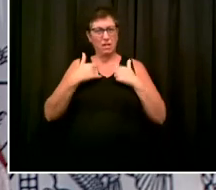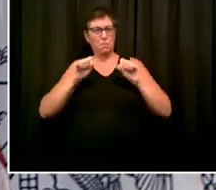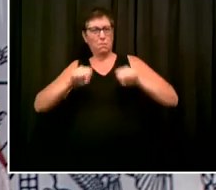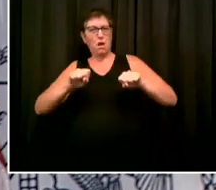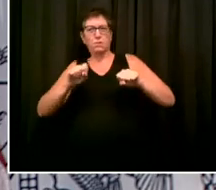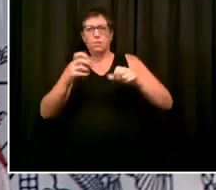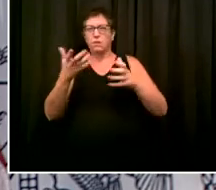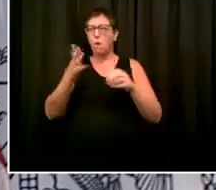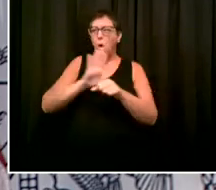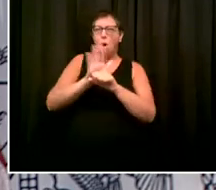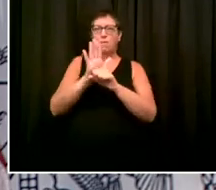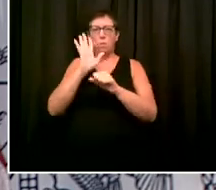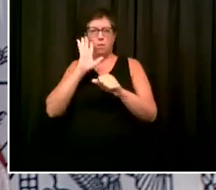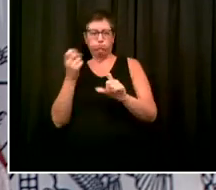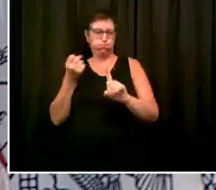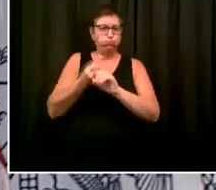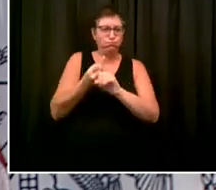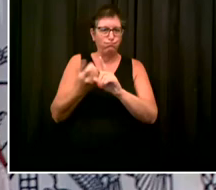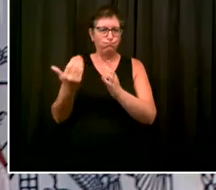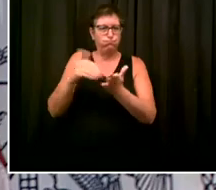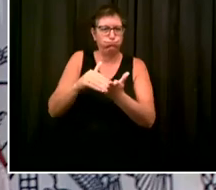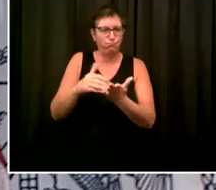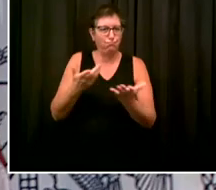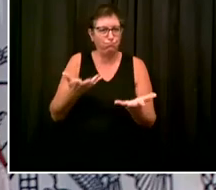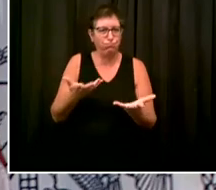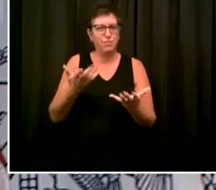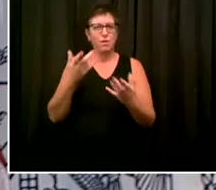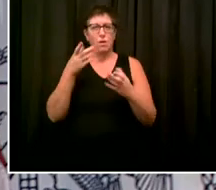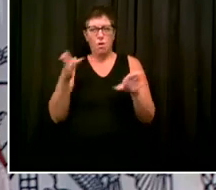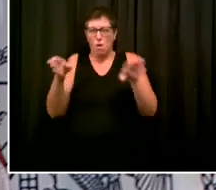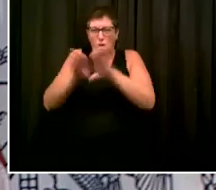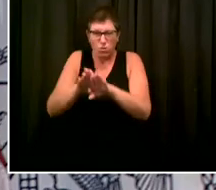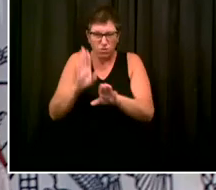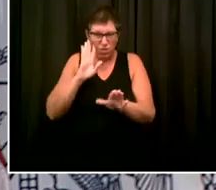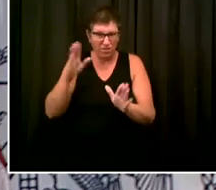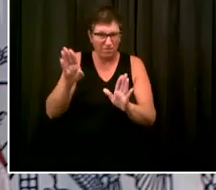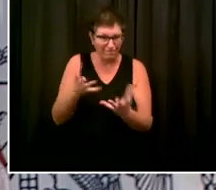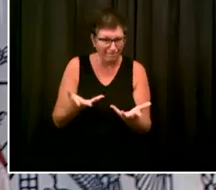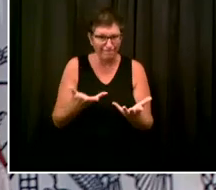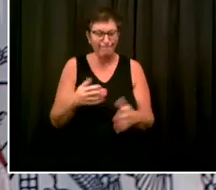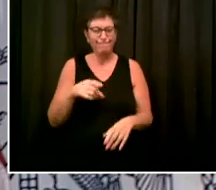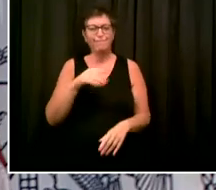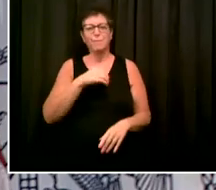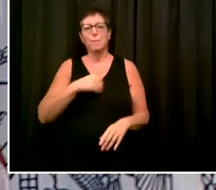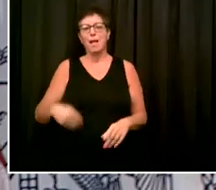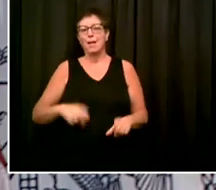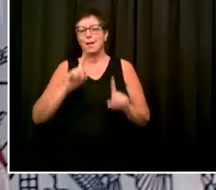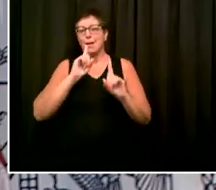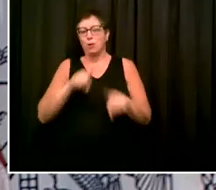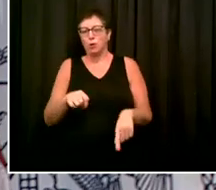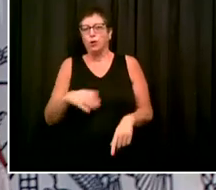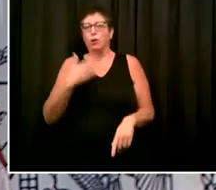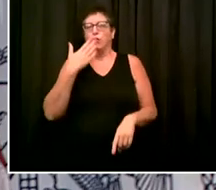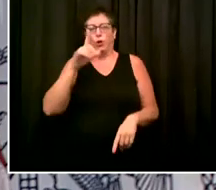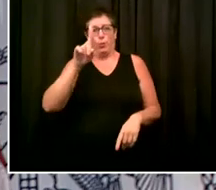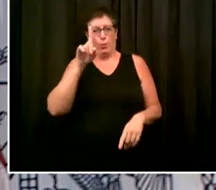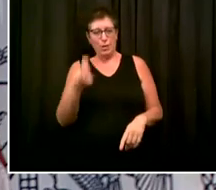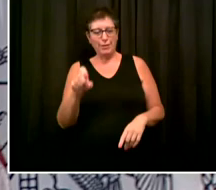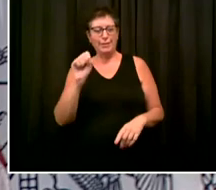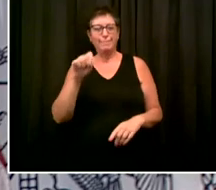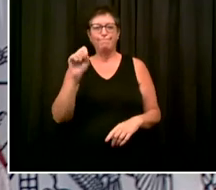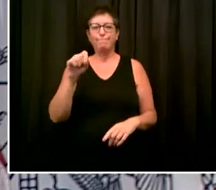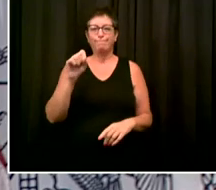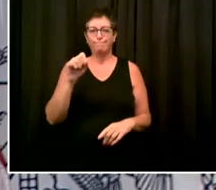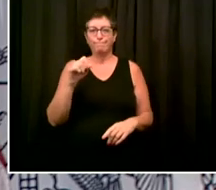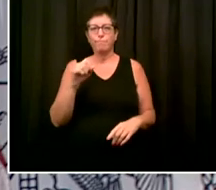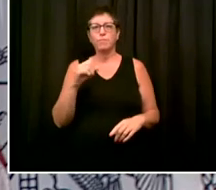Yeah, Richard, it's a good question. Look, I mean, we're looking at what we see around the world. Of course, there'll